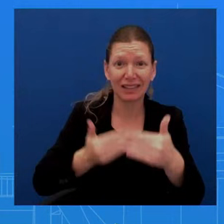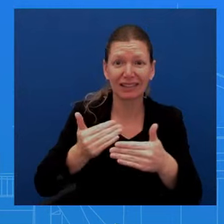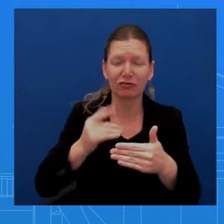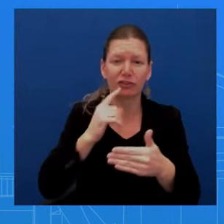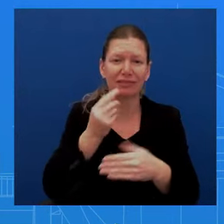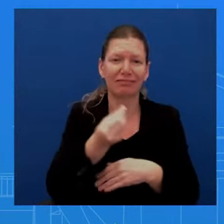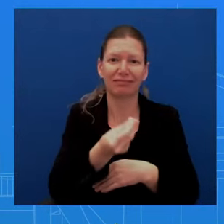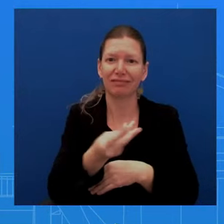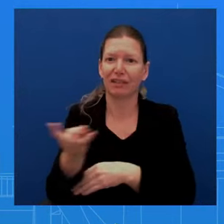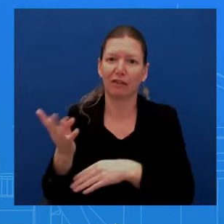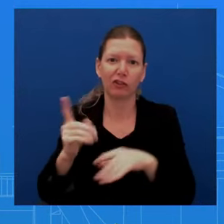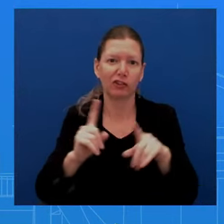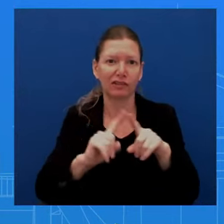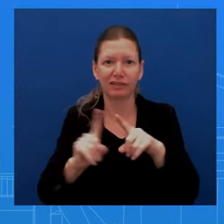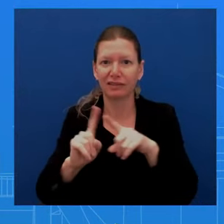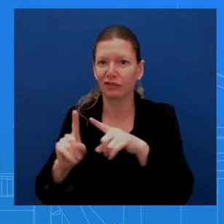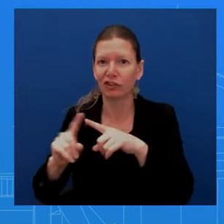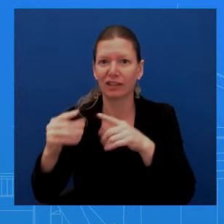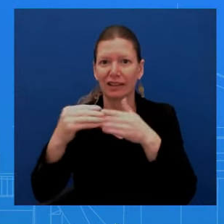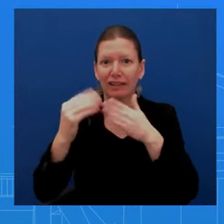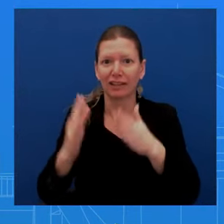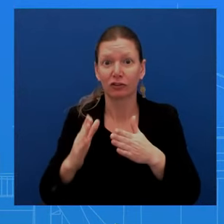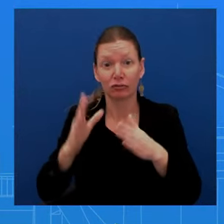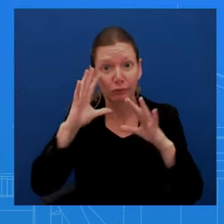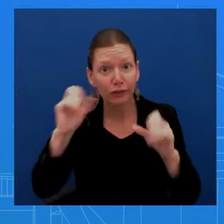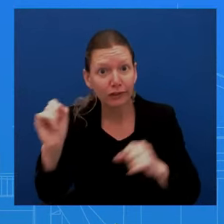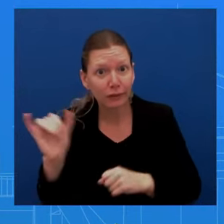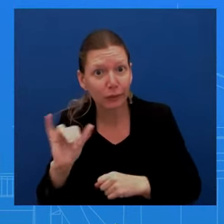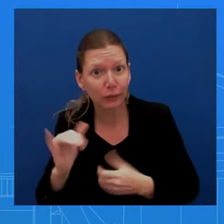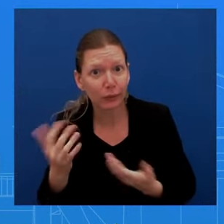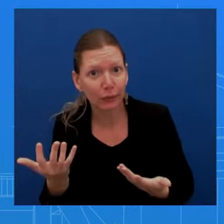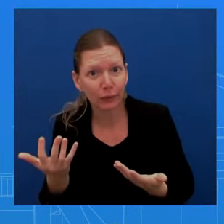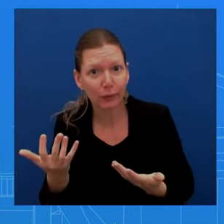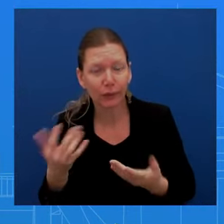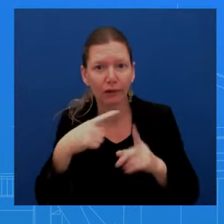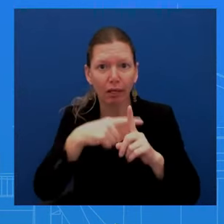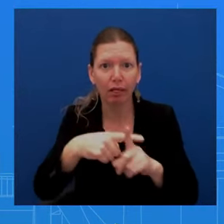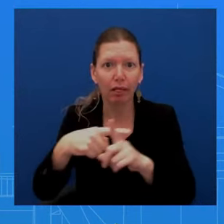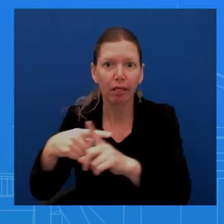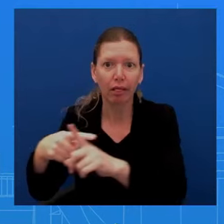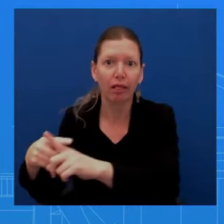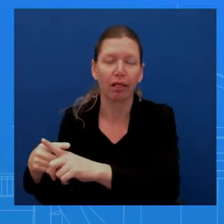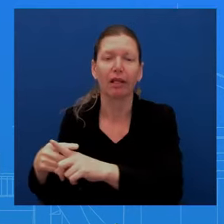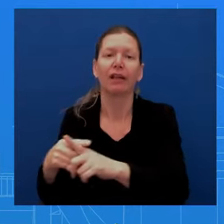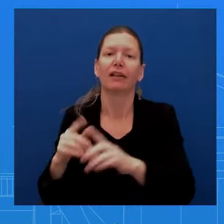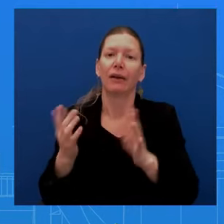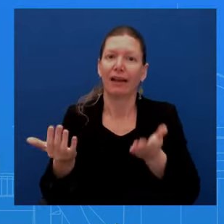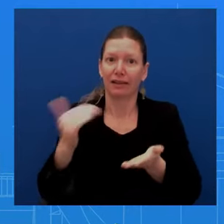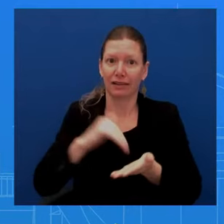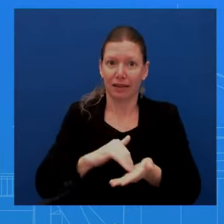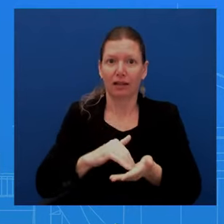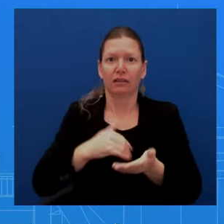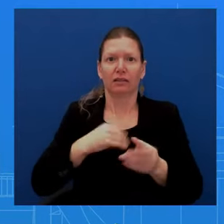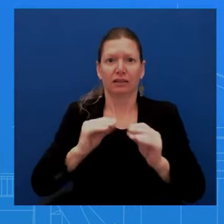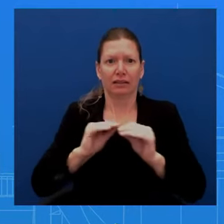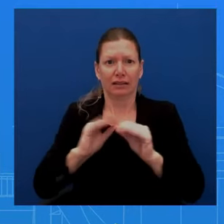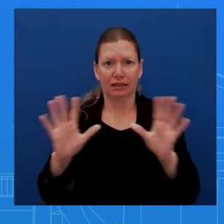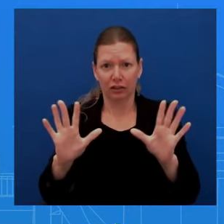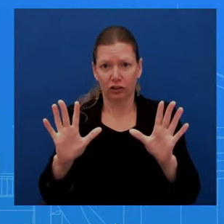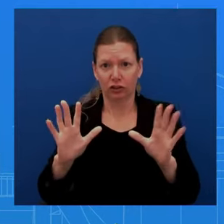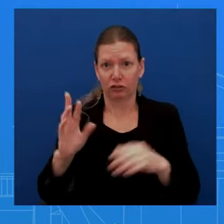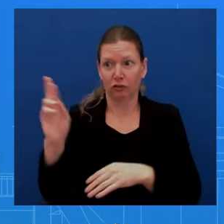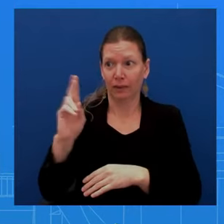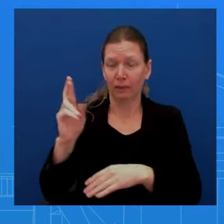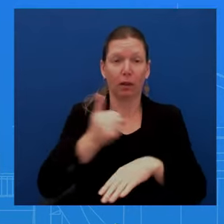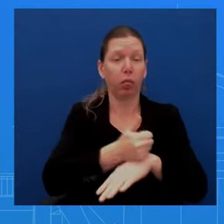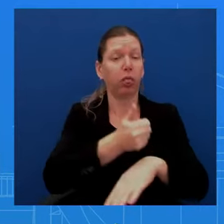president, uh, we just, we just are, we've been really clear. Like these are, they are pushing and continuing to do these baseless, uh, of baseless